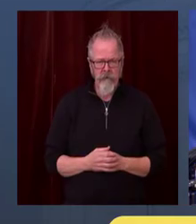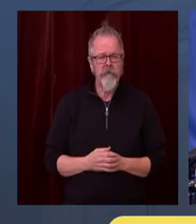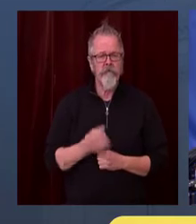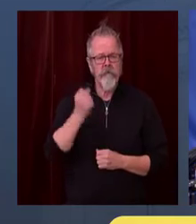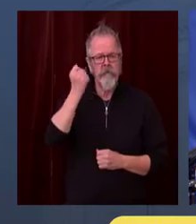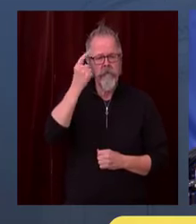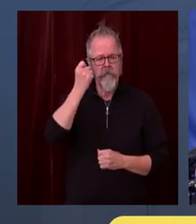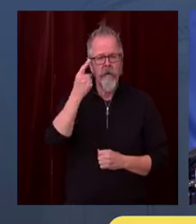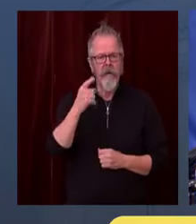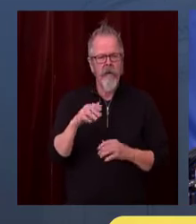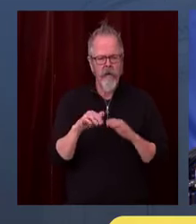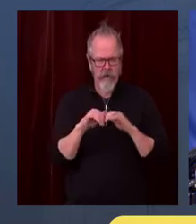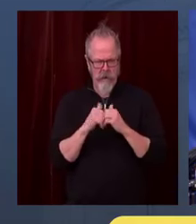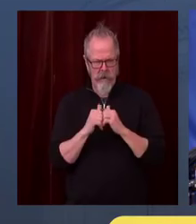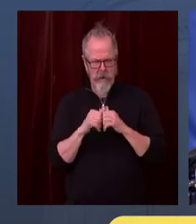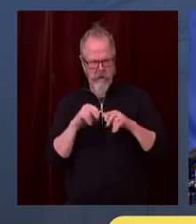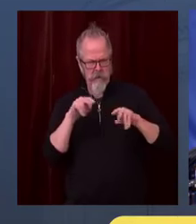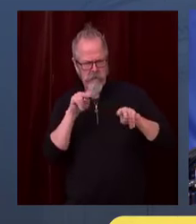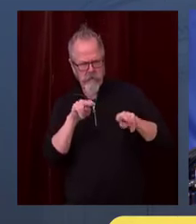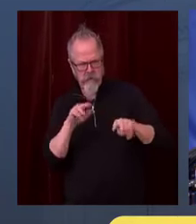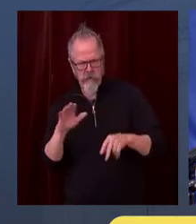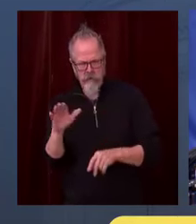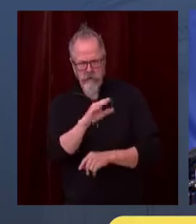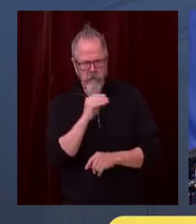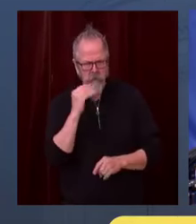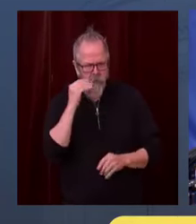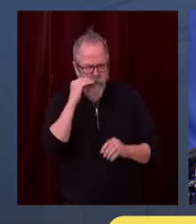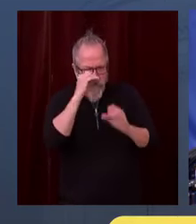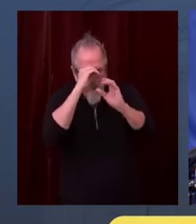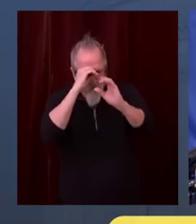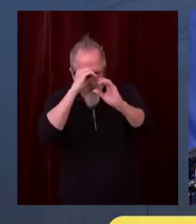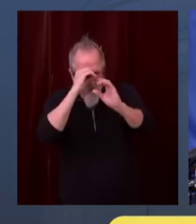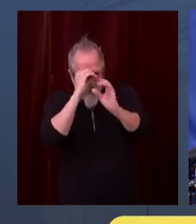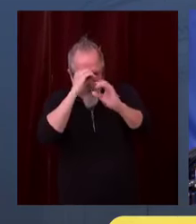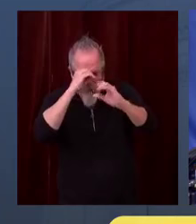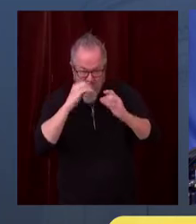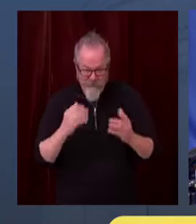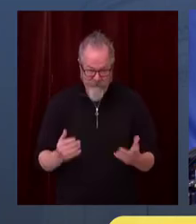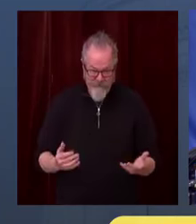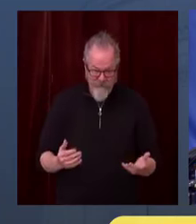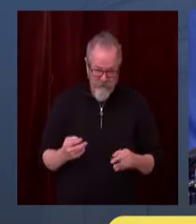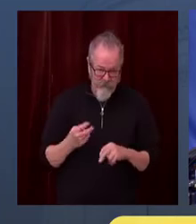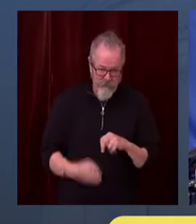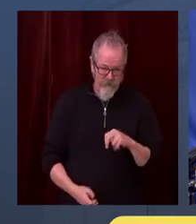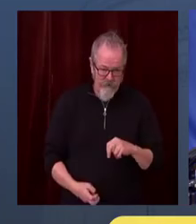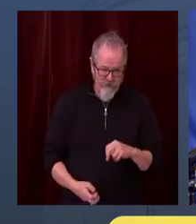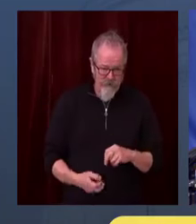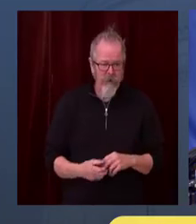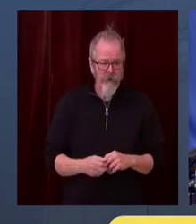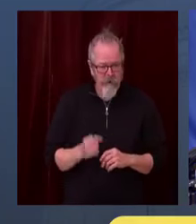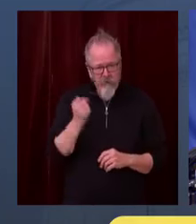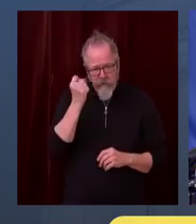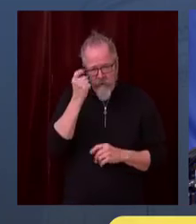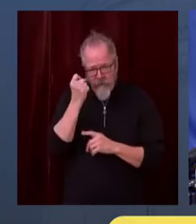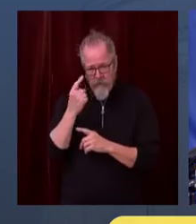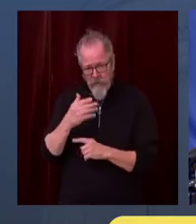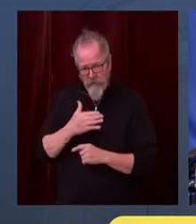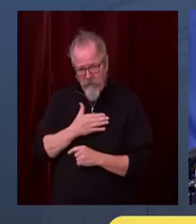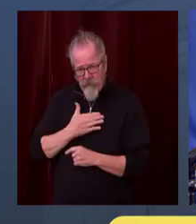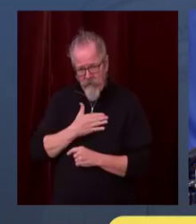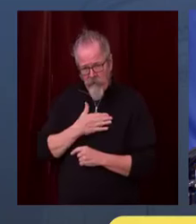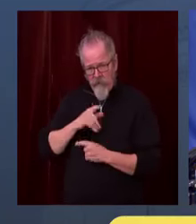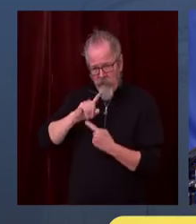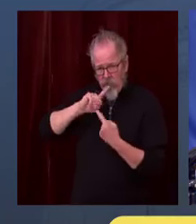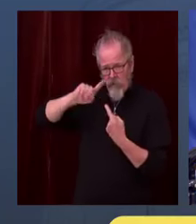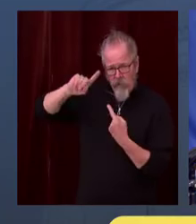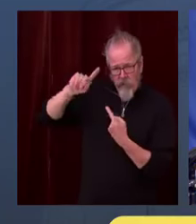you have a big Thanksgiving dinner. But by having a requirement legally, we do hope people who want